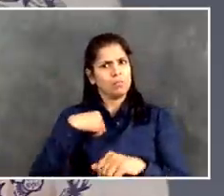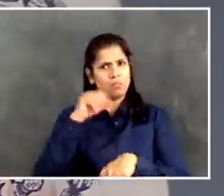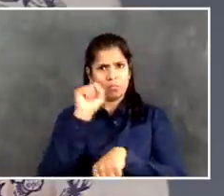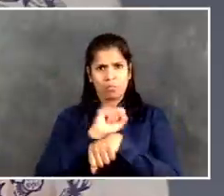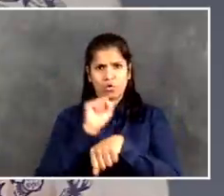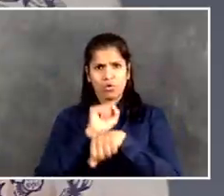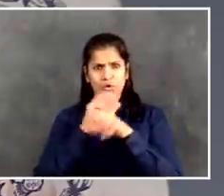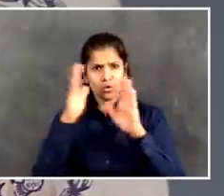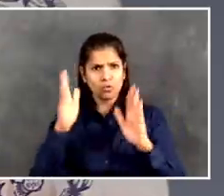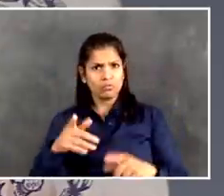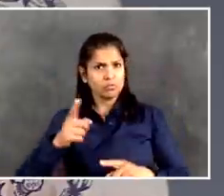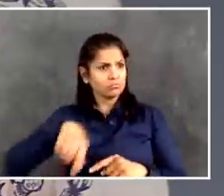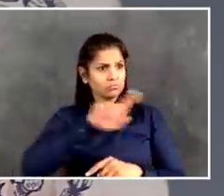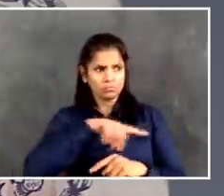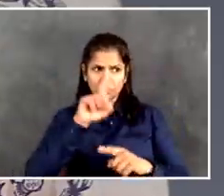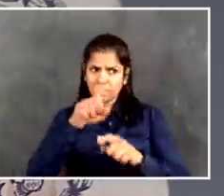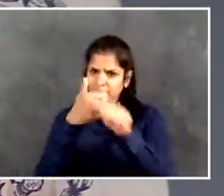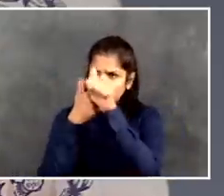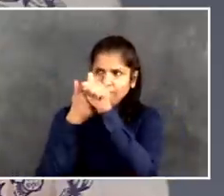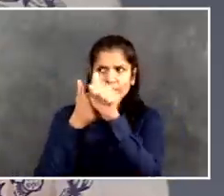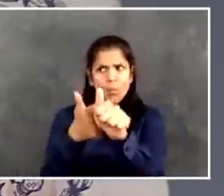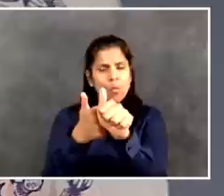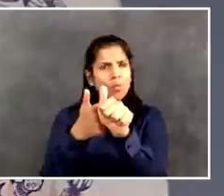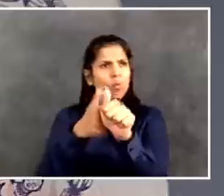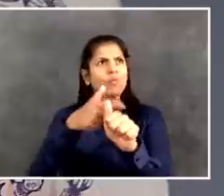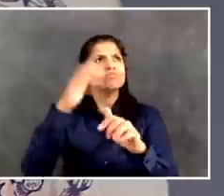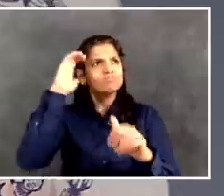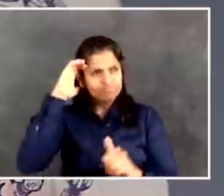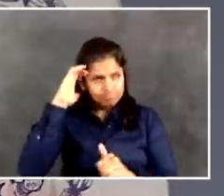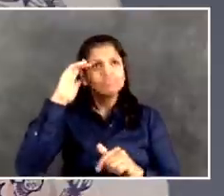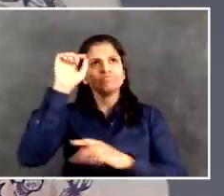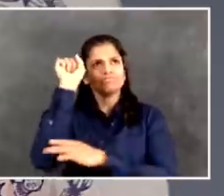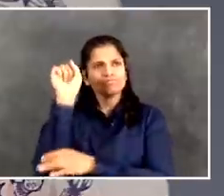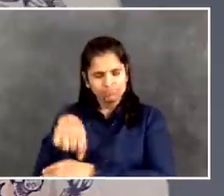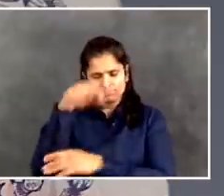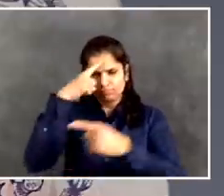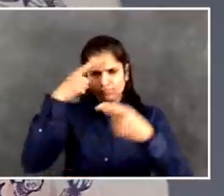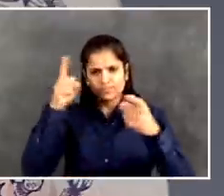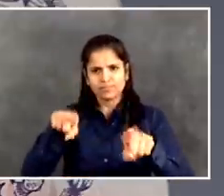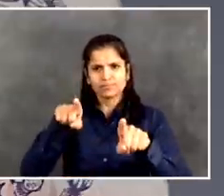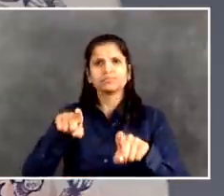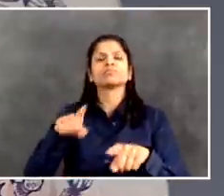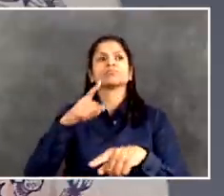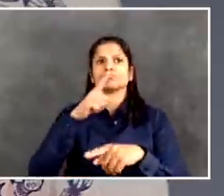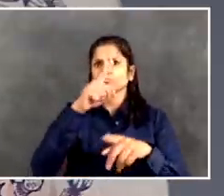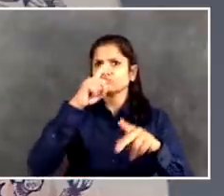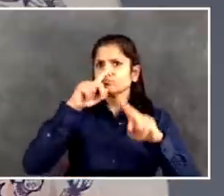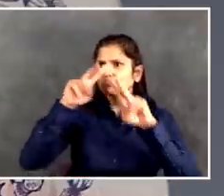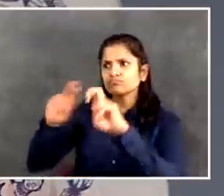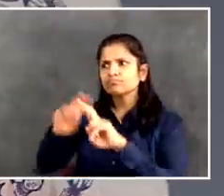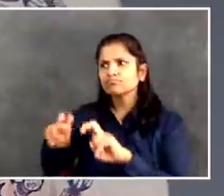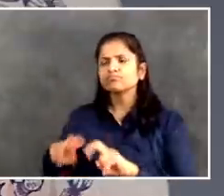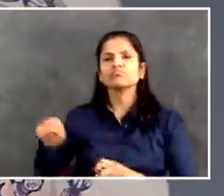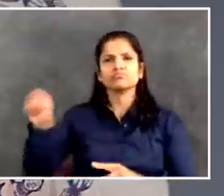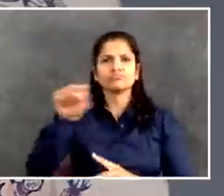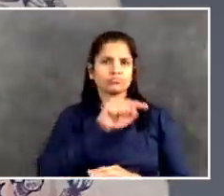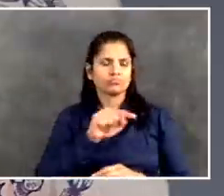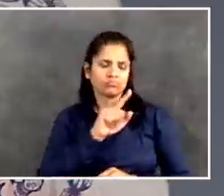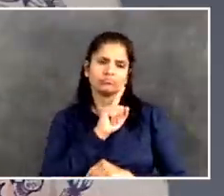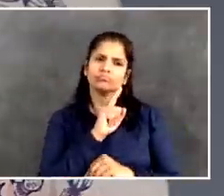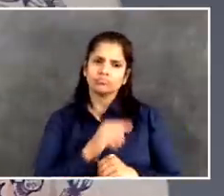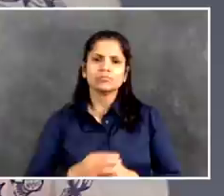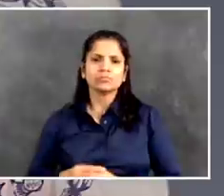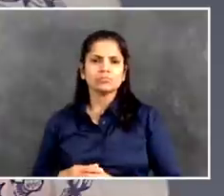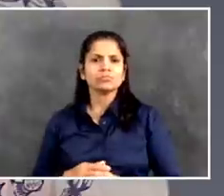anyone looking for halal meals will find them. This is yet another example of making sure we are getting information out to people.